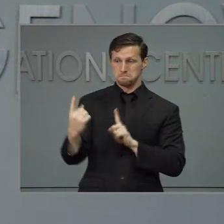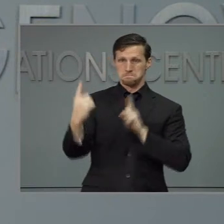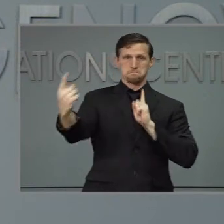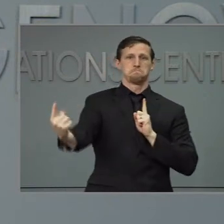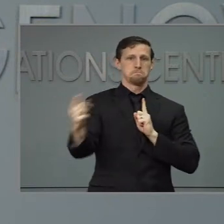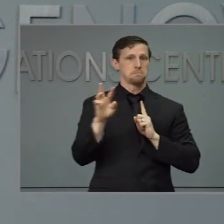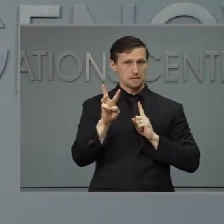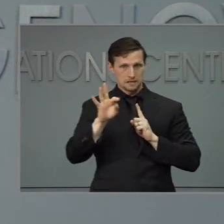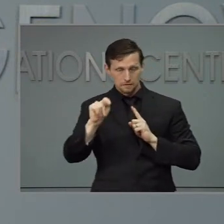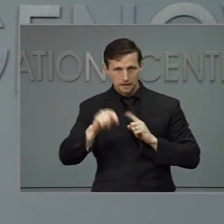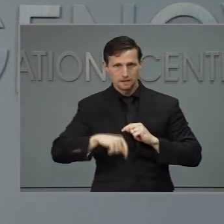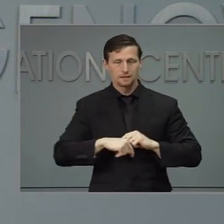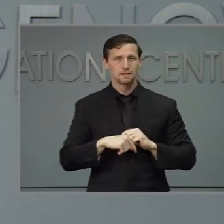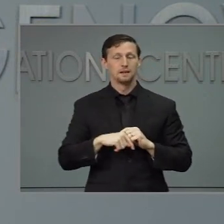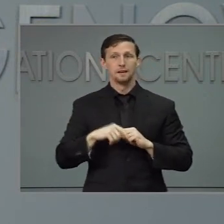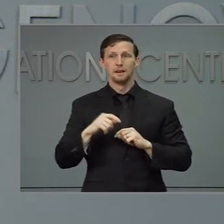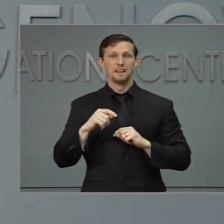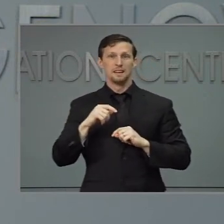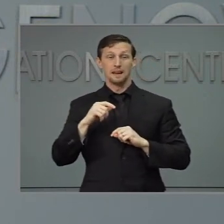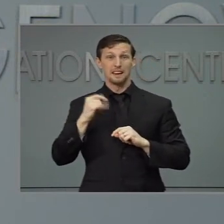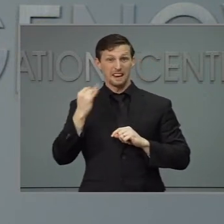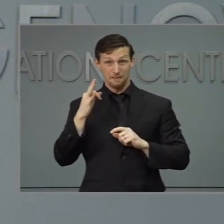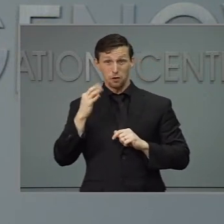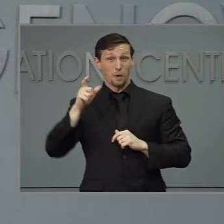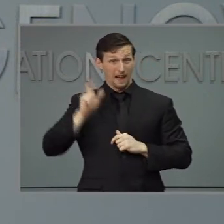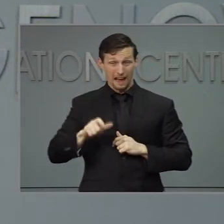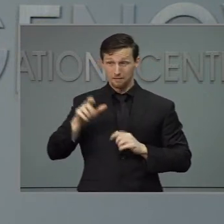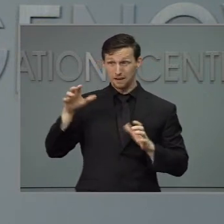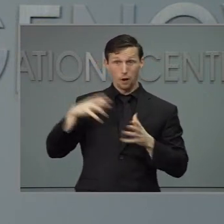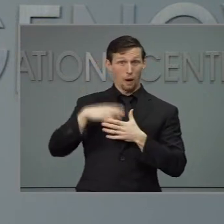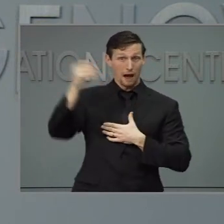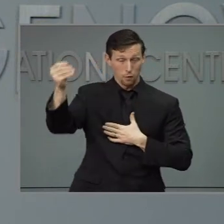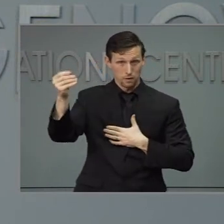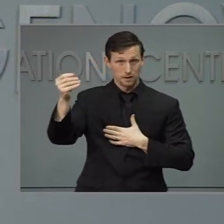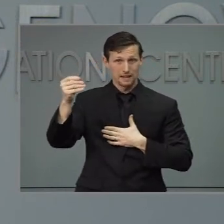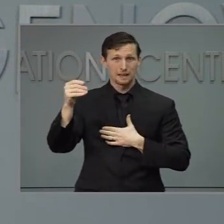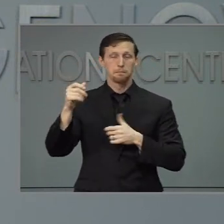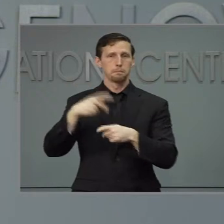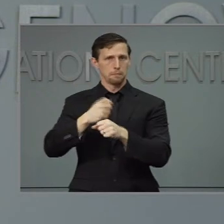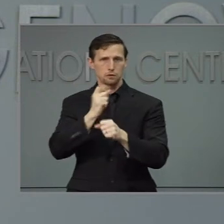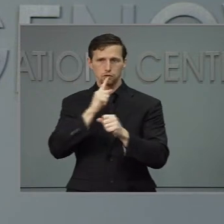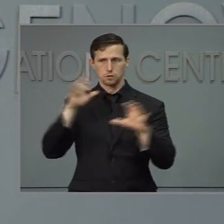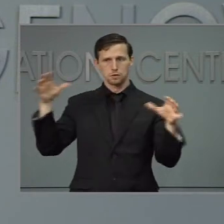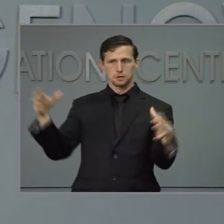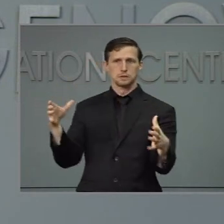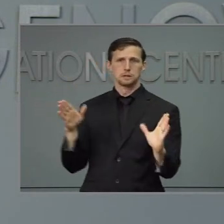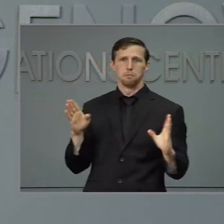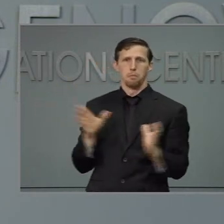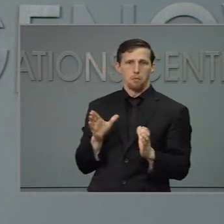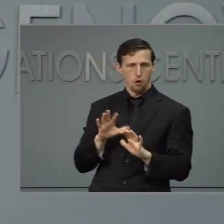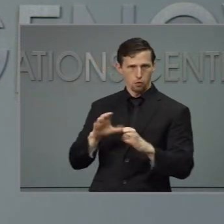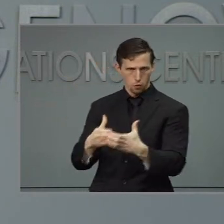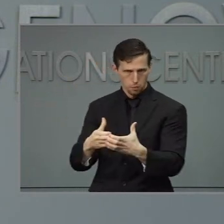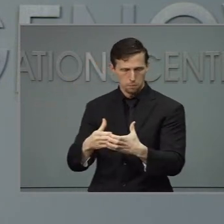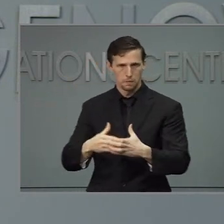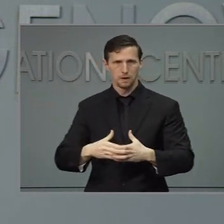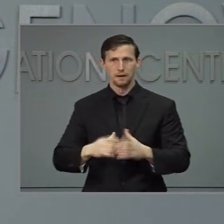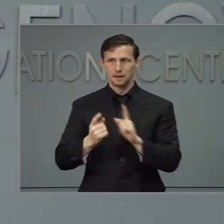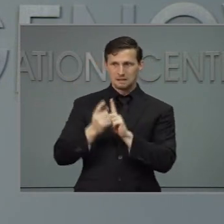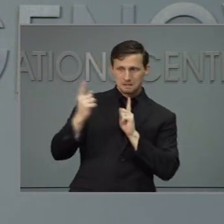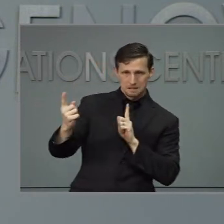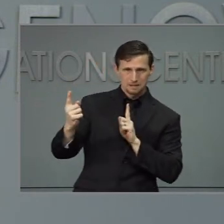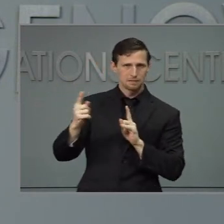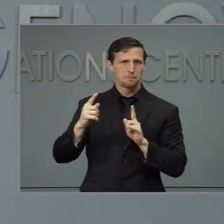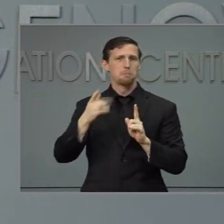must keep it small, keep it outside and always wear a mask. Wash your hands often throughout the day where wait and